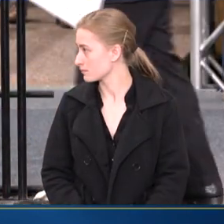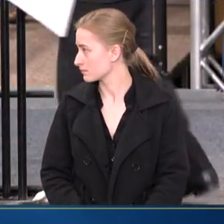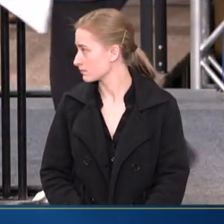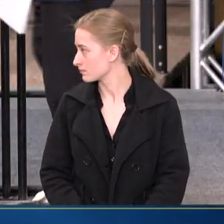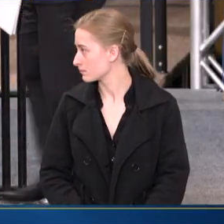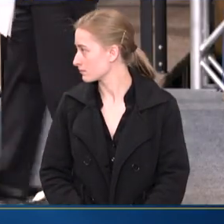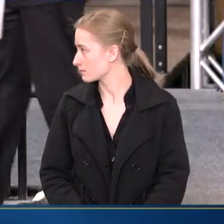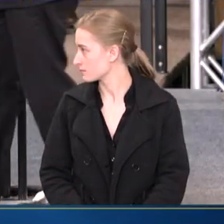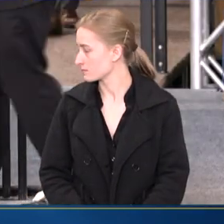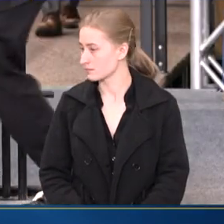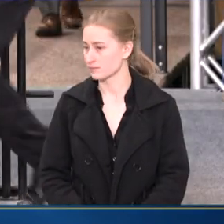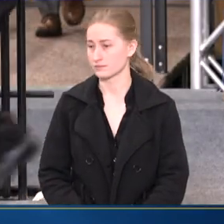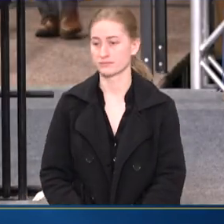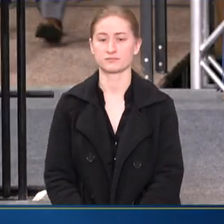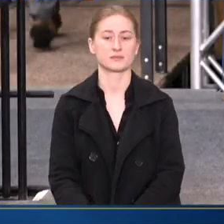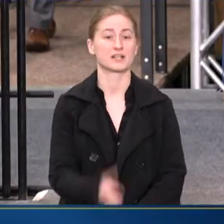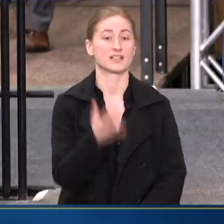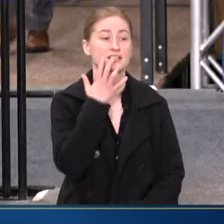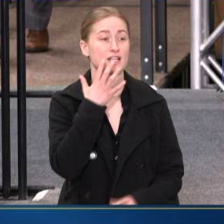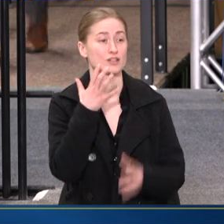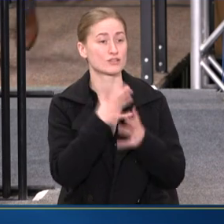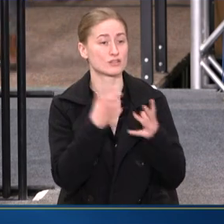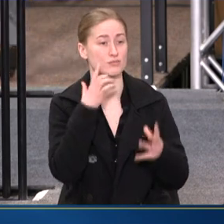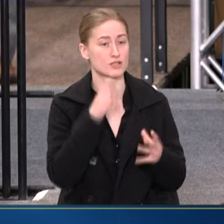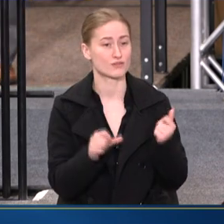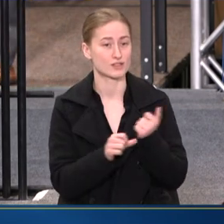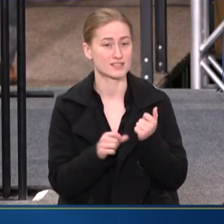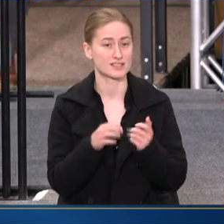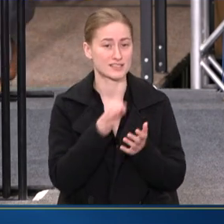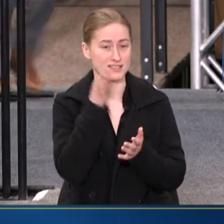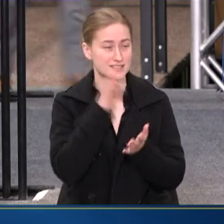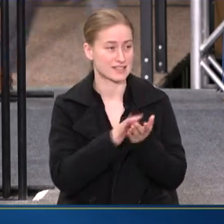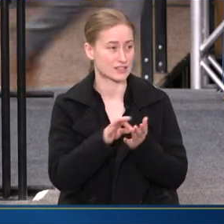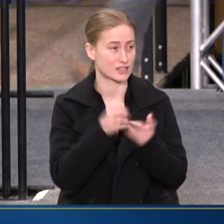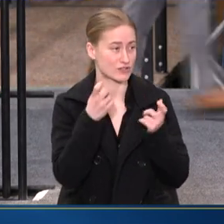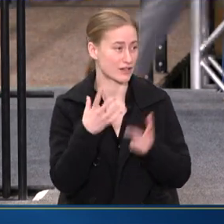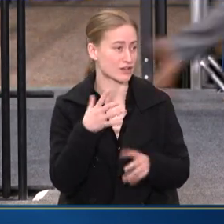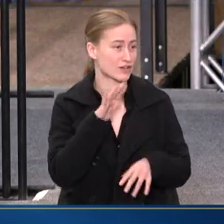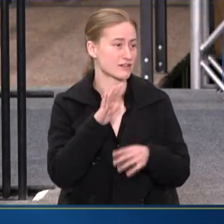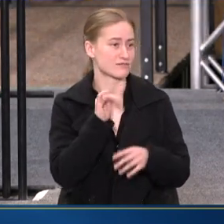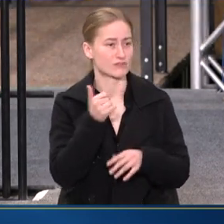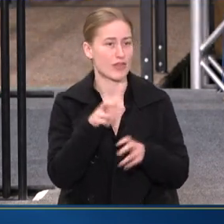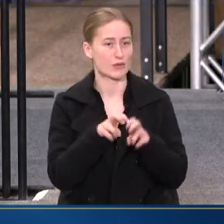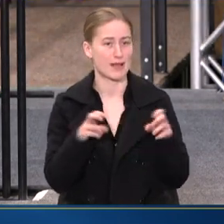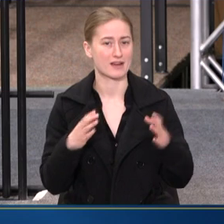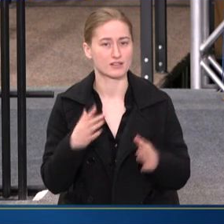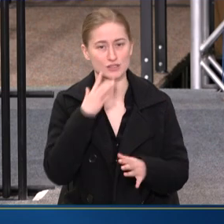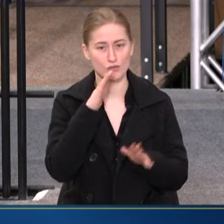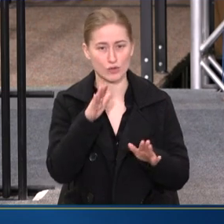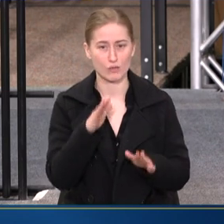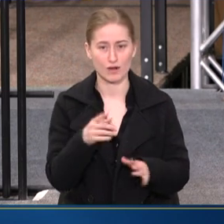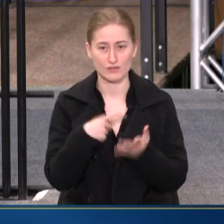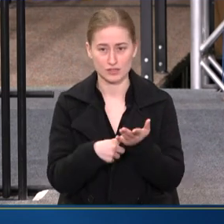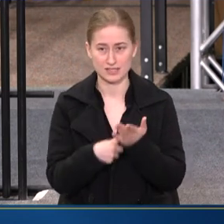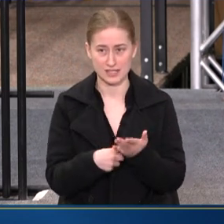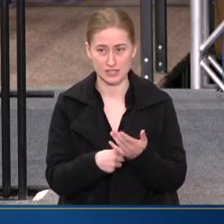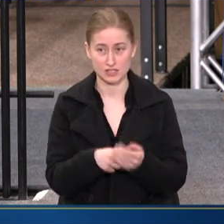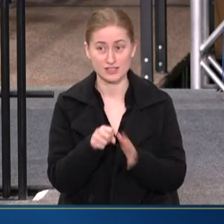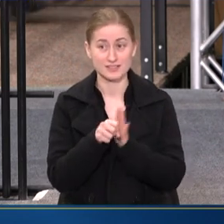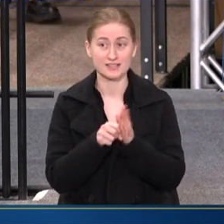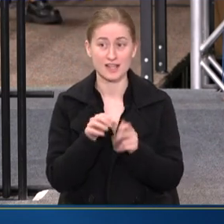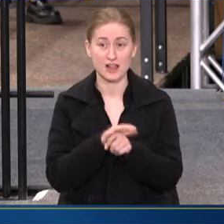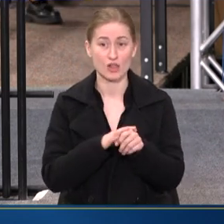THANK YOU SO MUCH TO ASSISTANT SECRETARY CONTRERAS AND OUR PANELISTS FOR THAT WONDERFUL DISCUSSION. STATE AND LOCAL